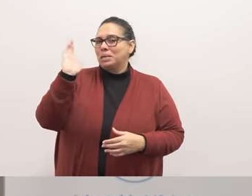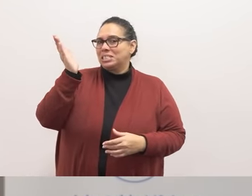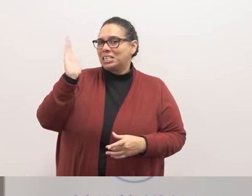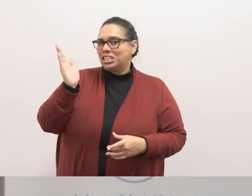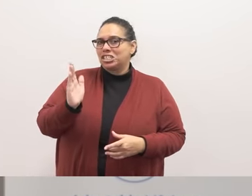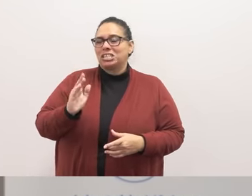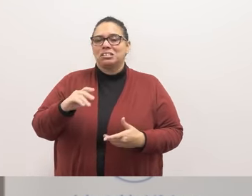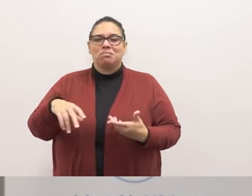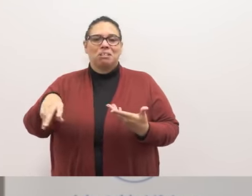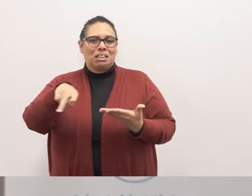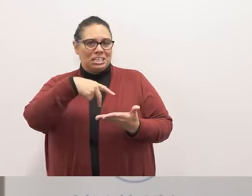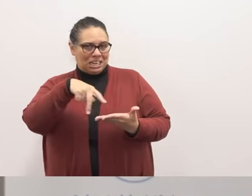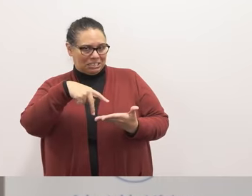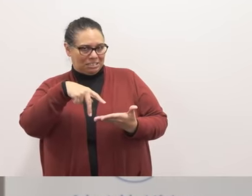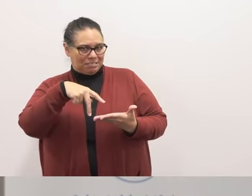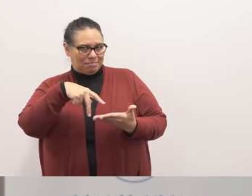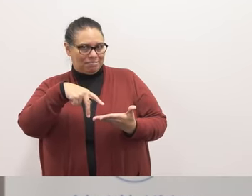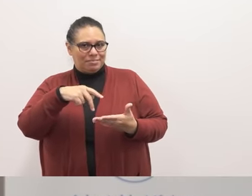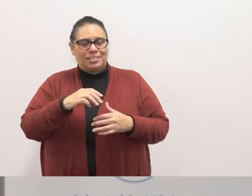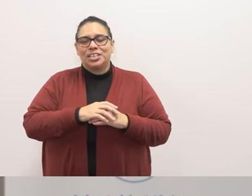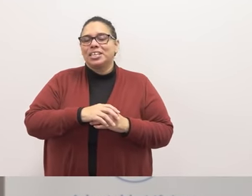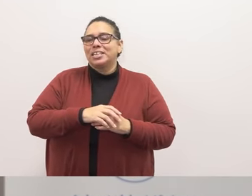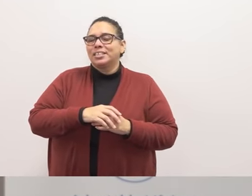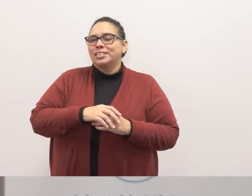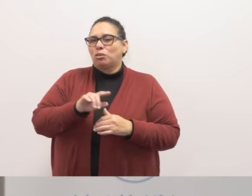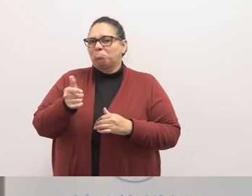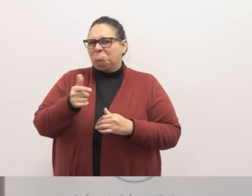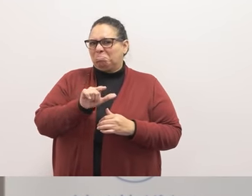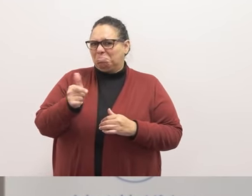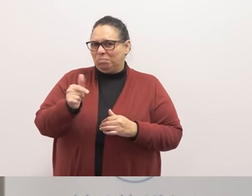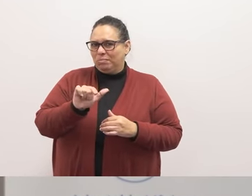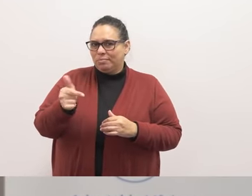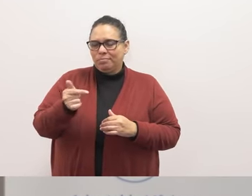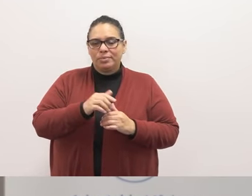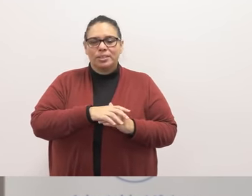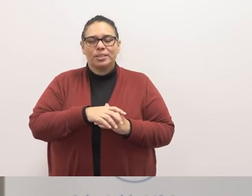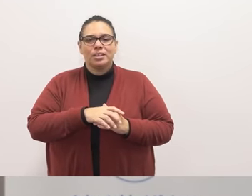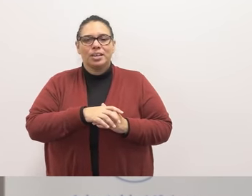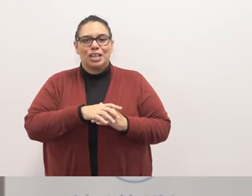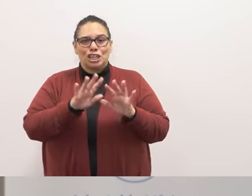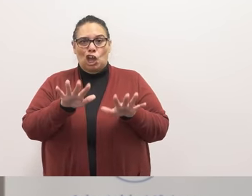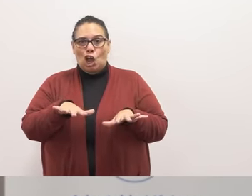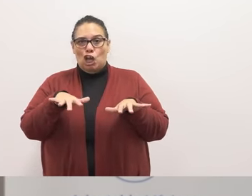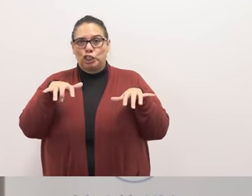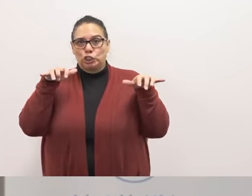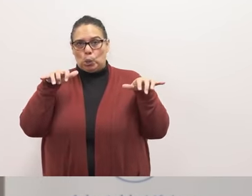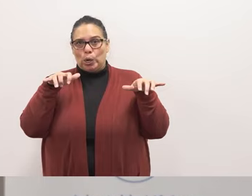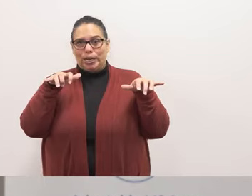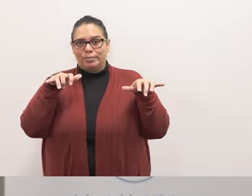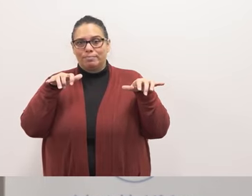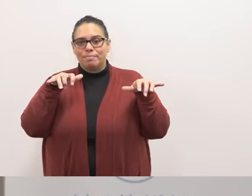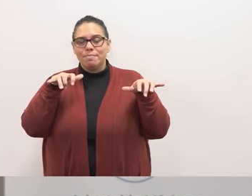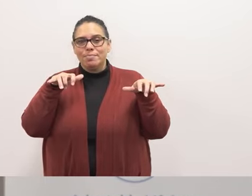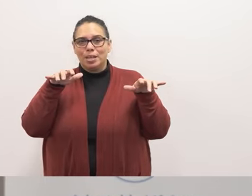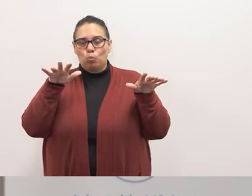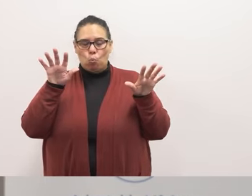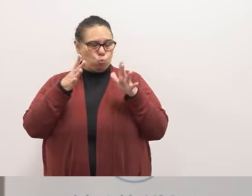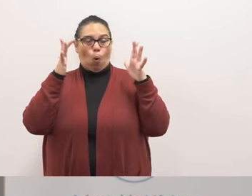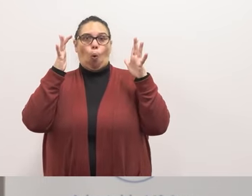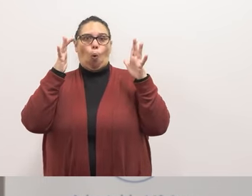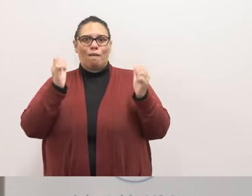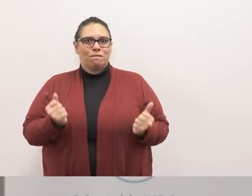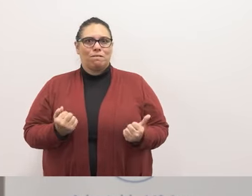make a presentation and then a dance and the auditorium was electric